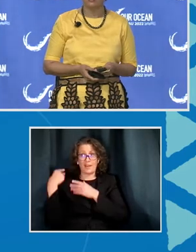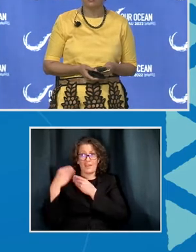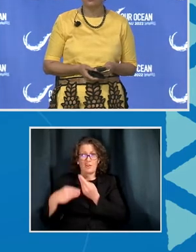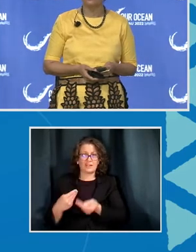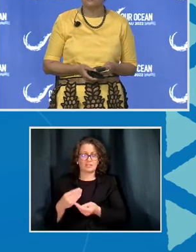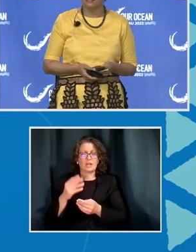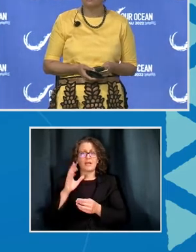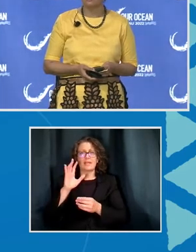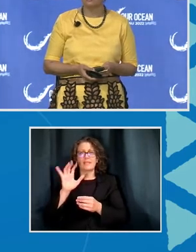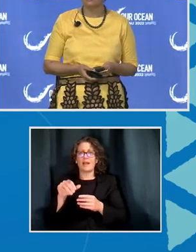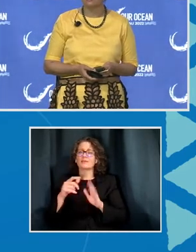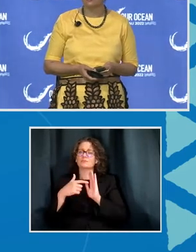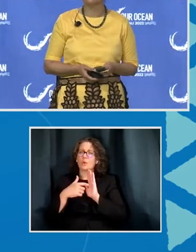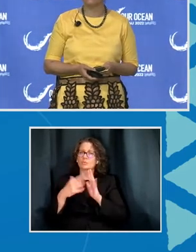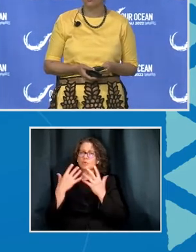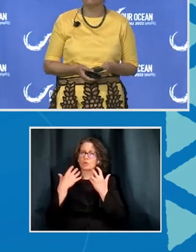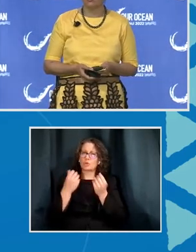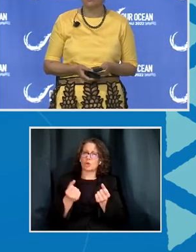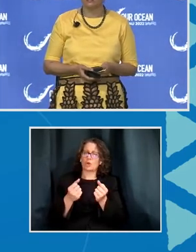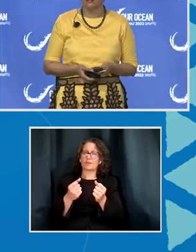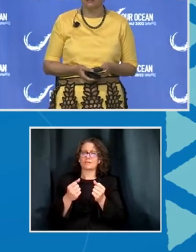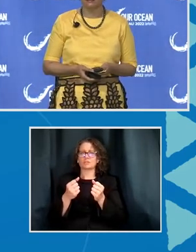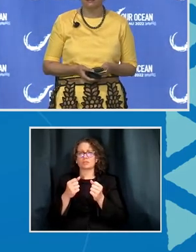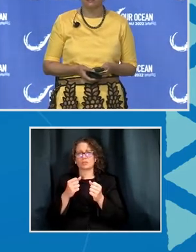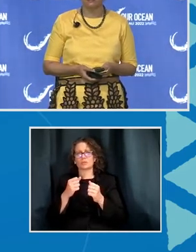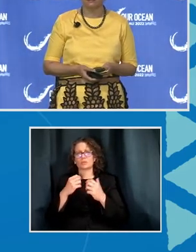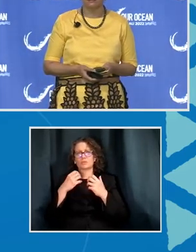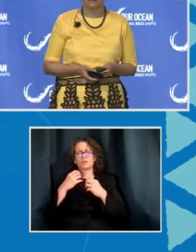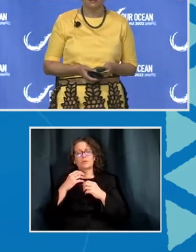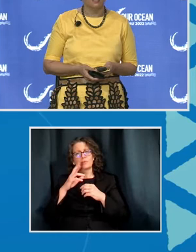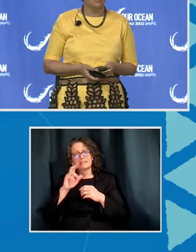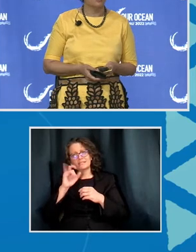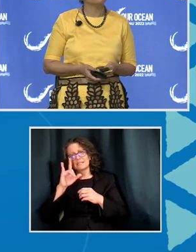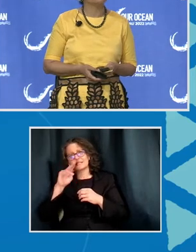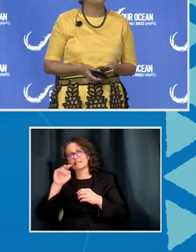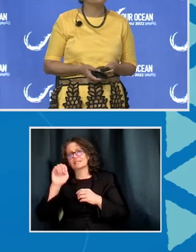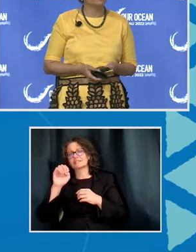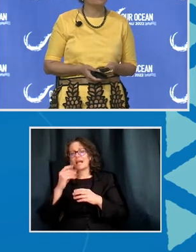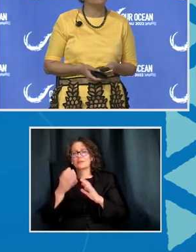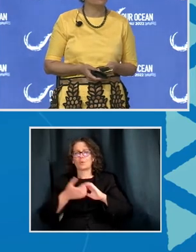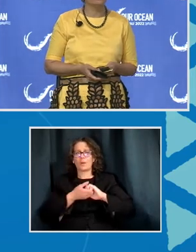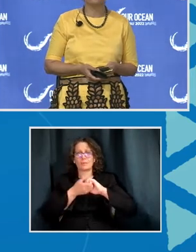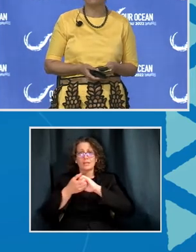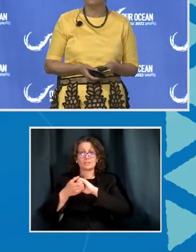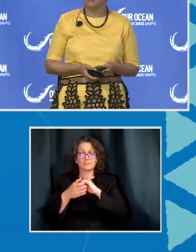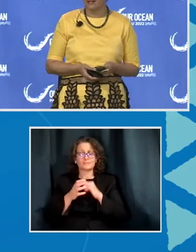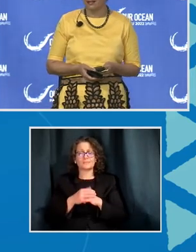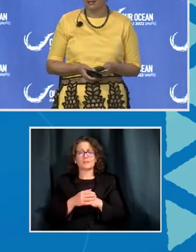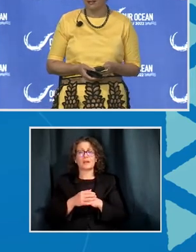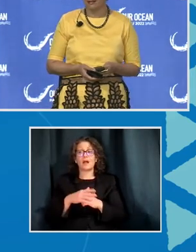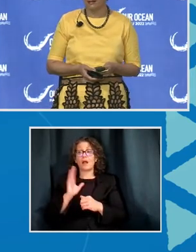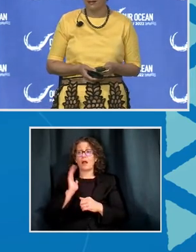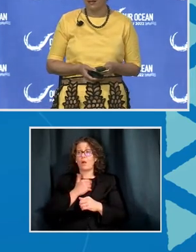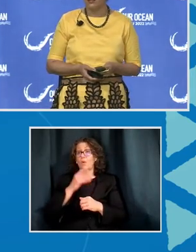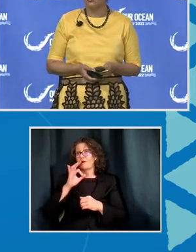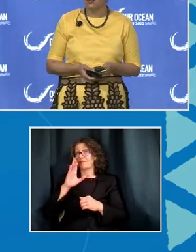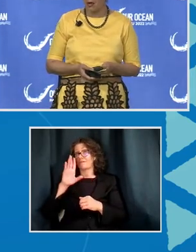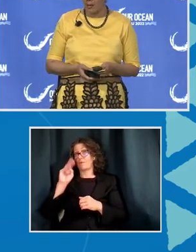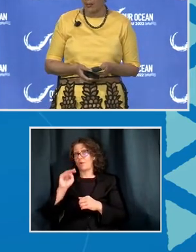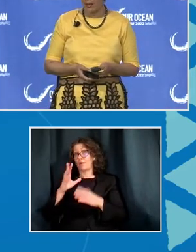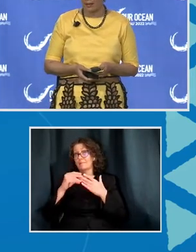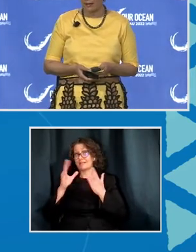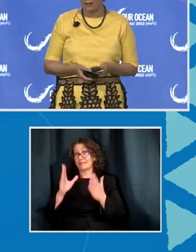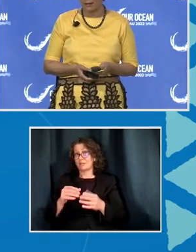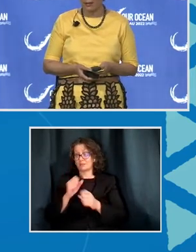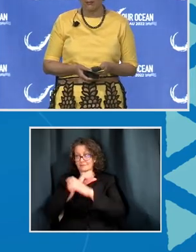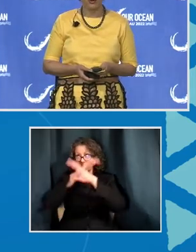courage, resilience, and cooperation. Our forum leaders' visionary decision to